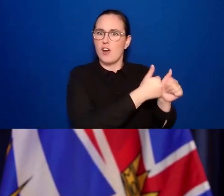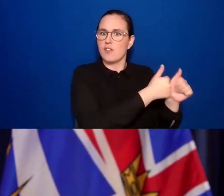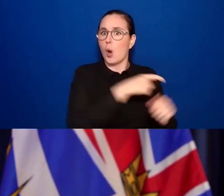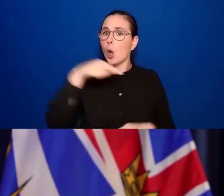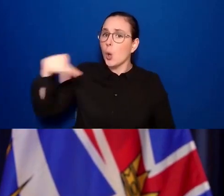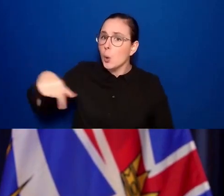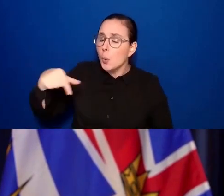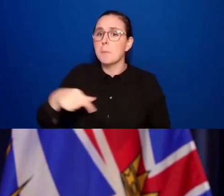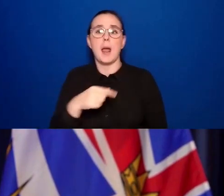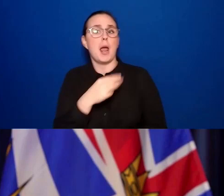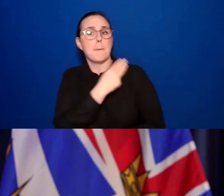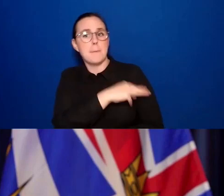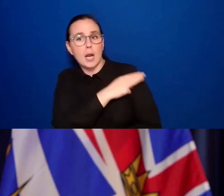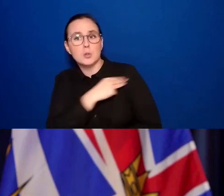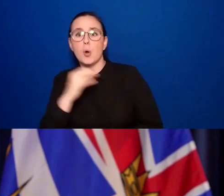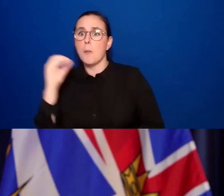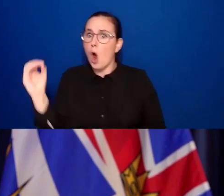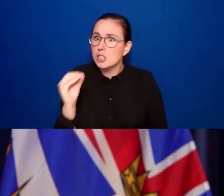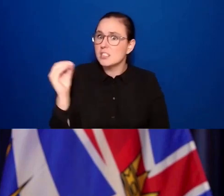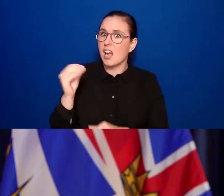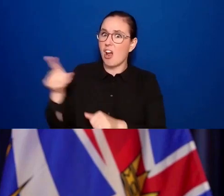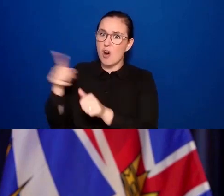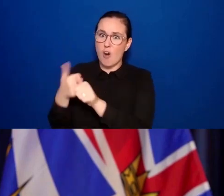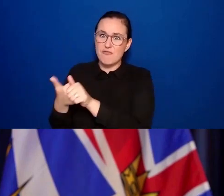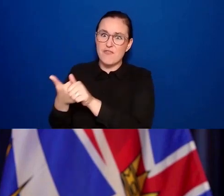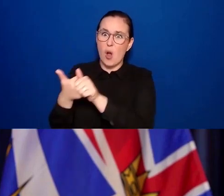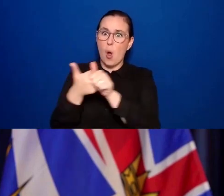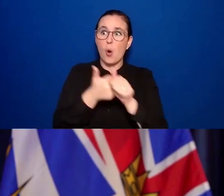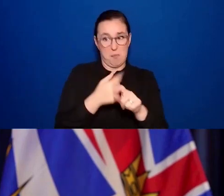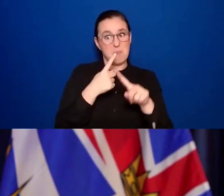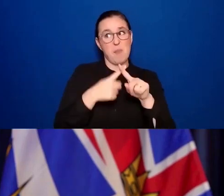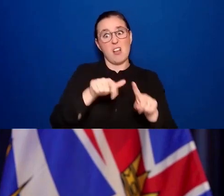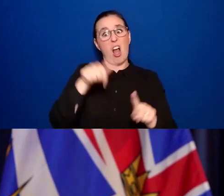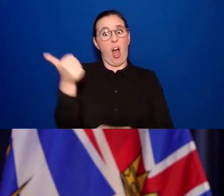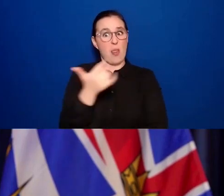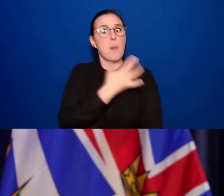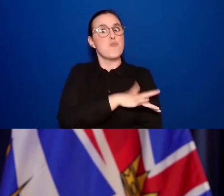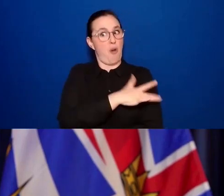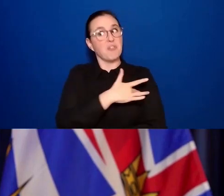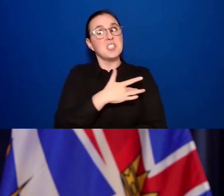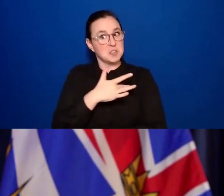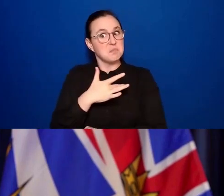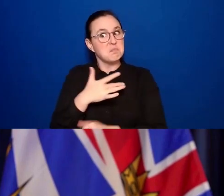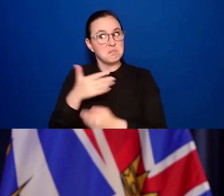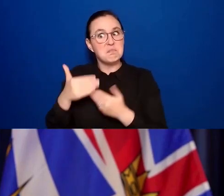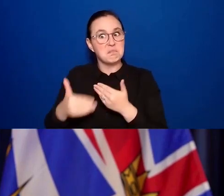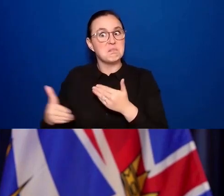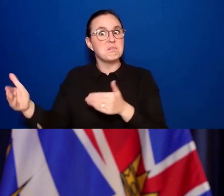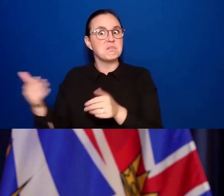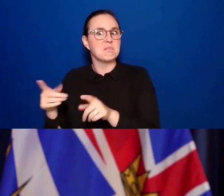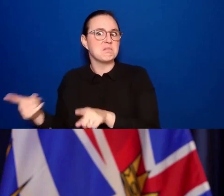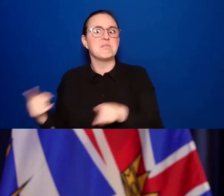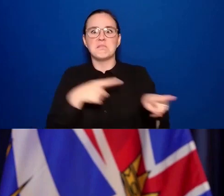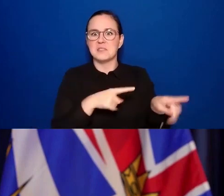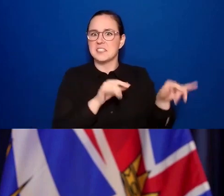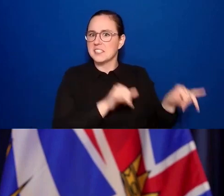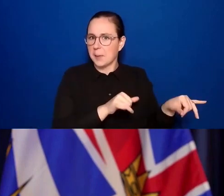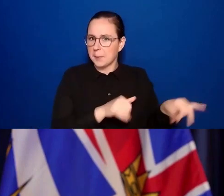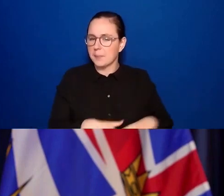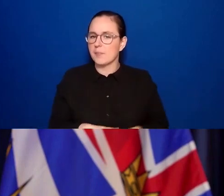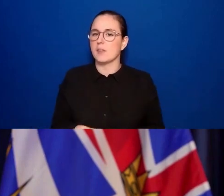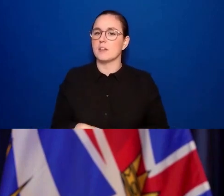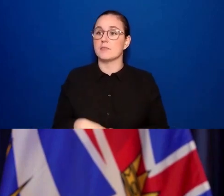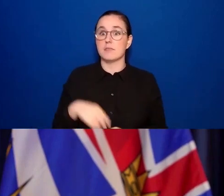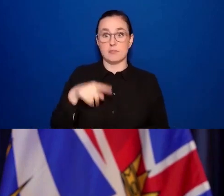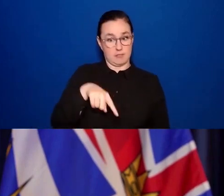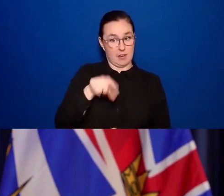And I'm absolutely confident that other provinces will join in. And the federal government following the outcome of the September 20th election